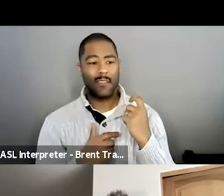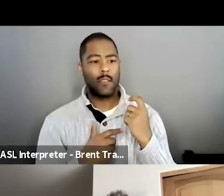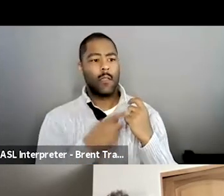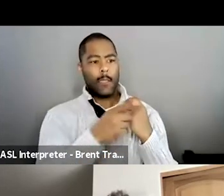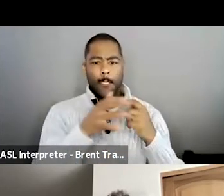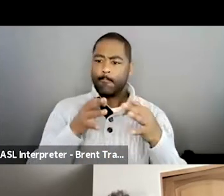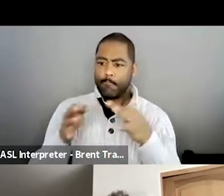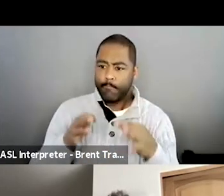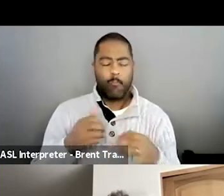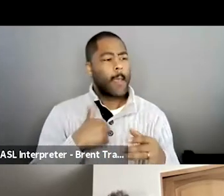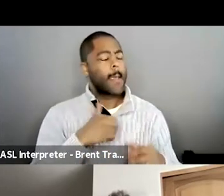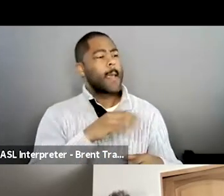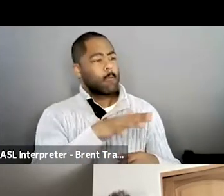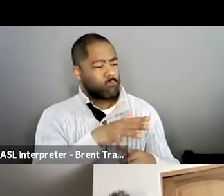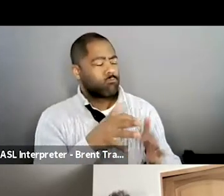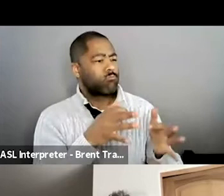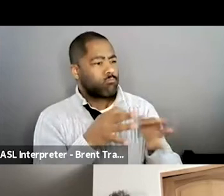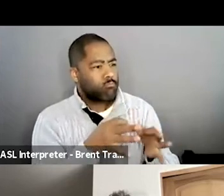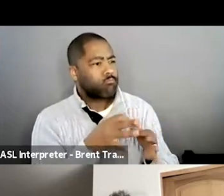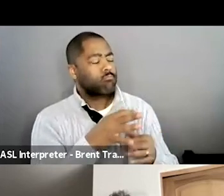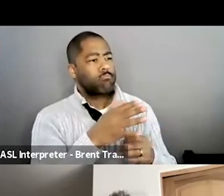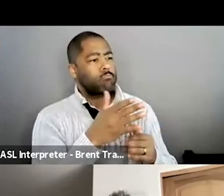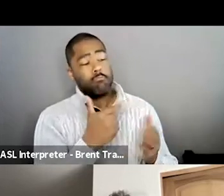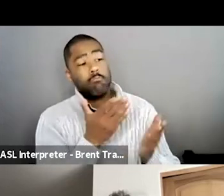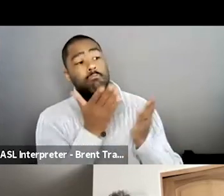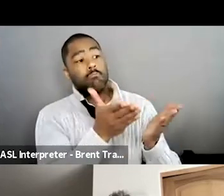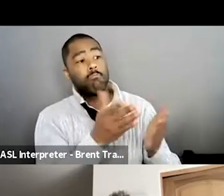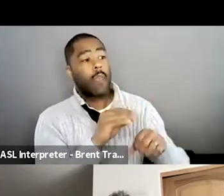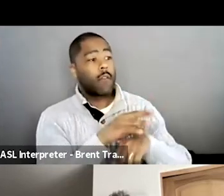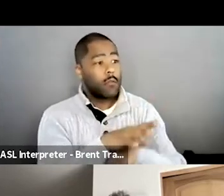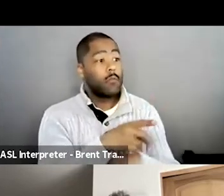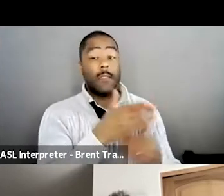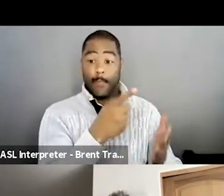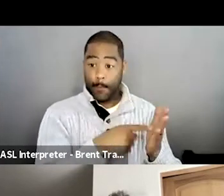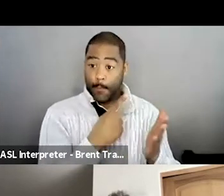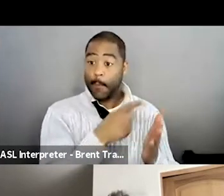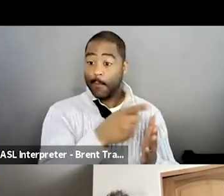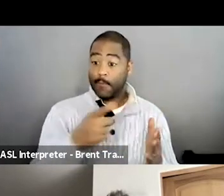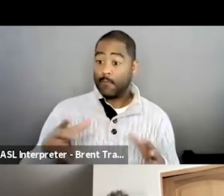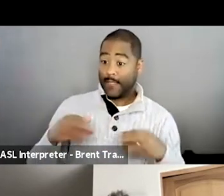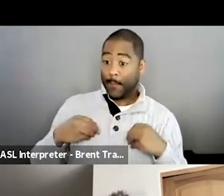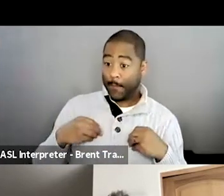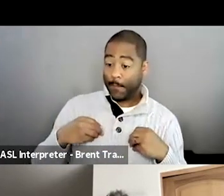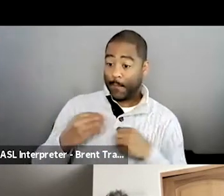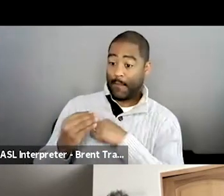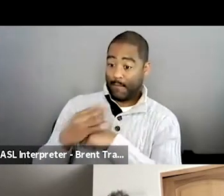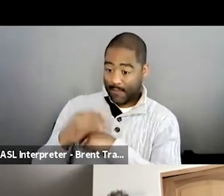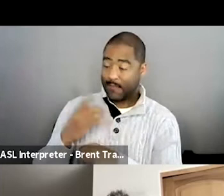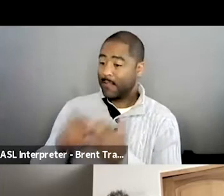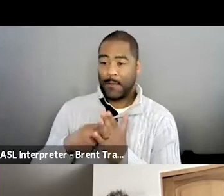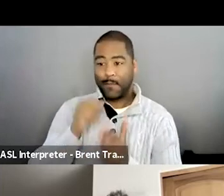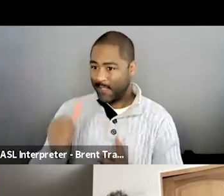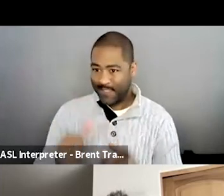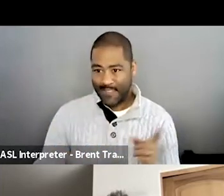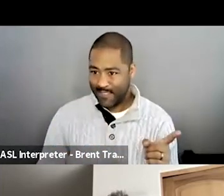what he should and should not do. And most of the time he takes my advice. Sometimes he doesn't, but, um, overall it works really well. And if they ever seriously